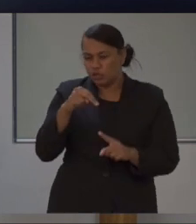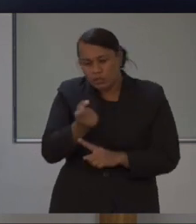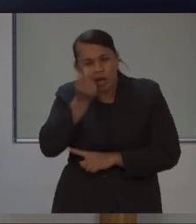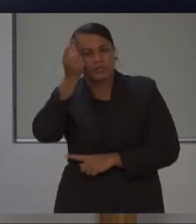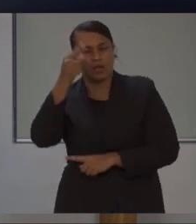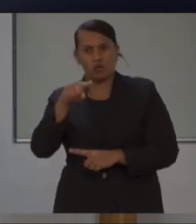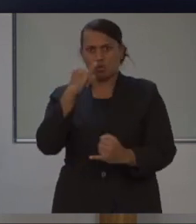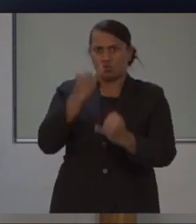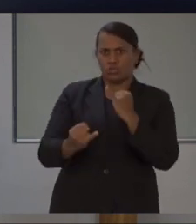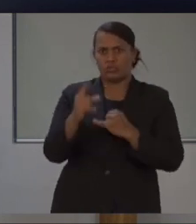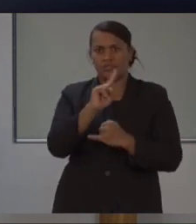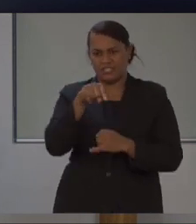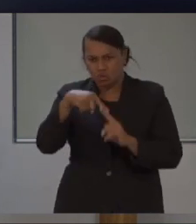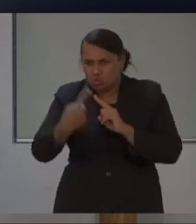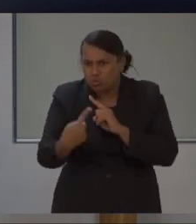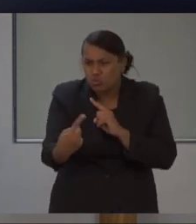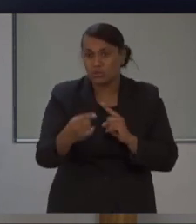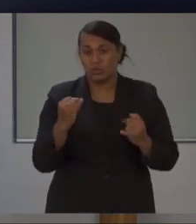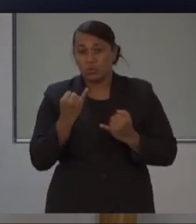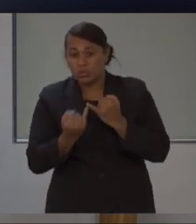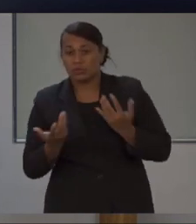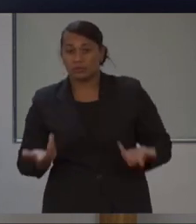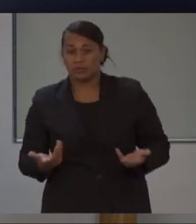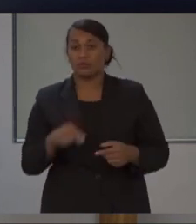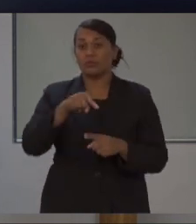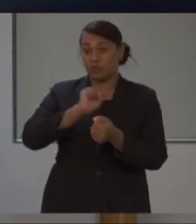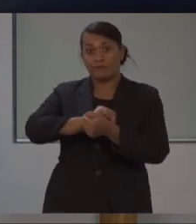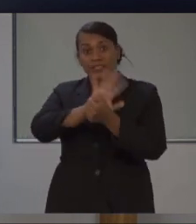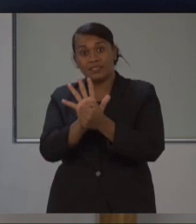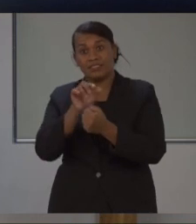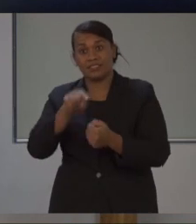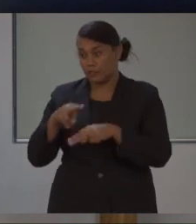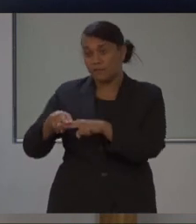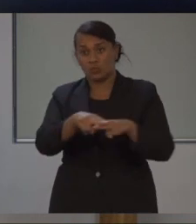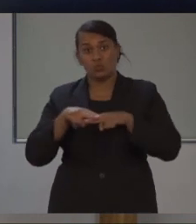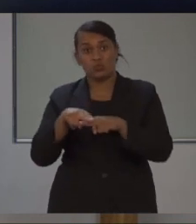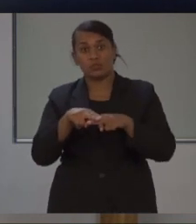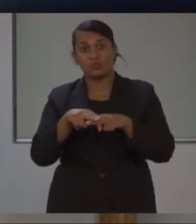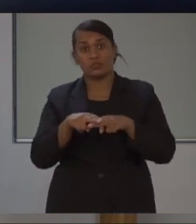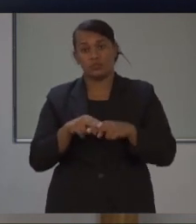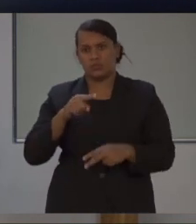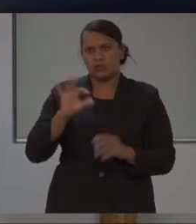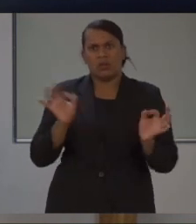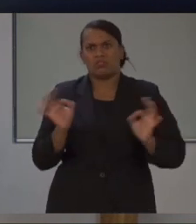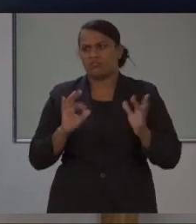No confirmed the case of coronavirus in Fiji has been a person over the age of 65.